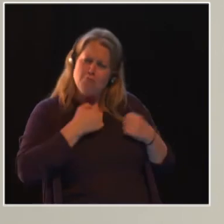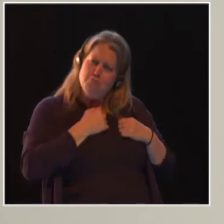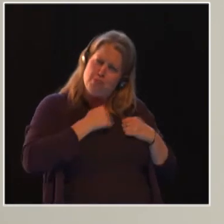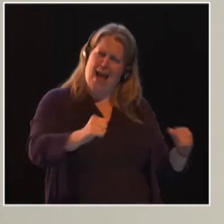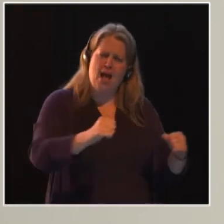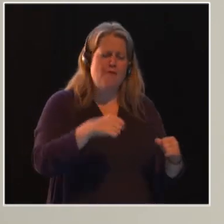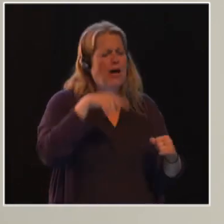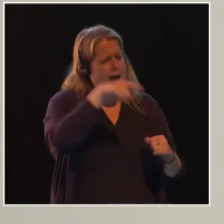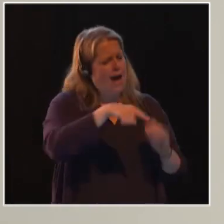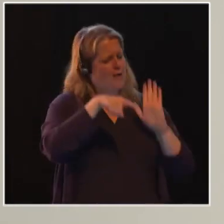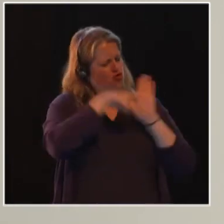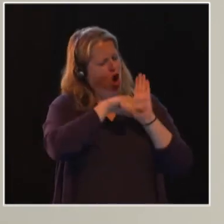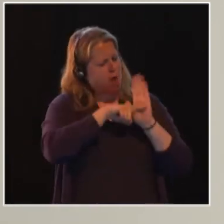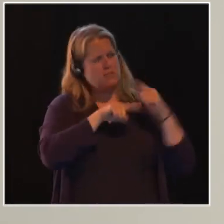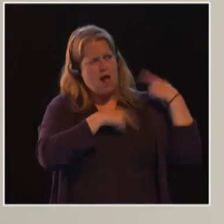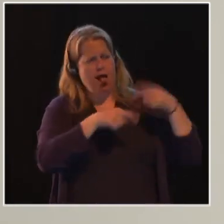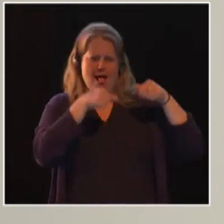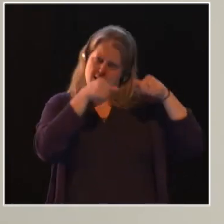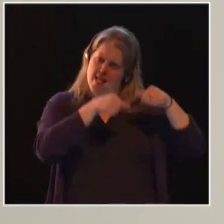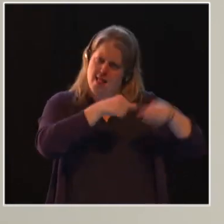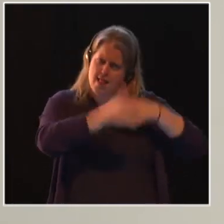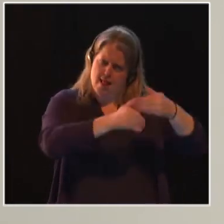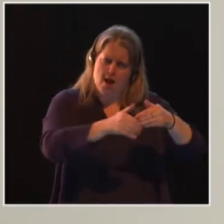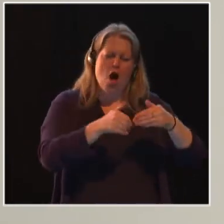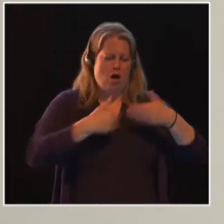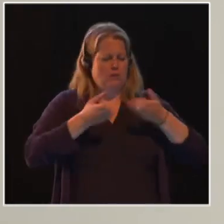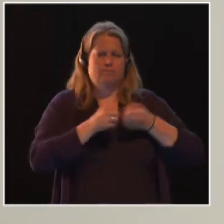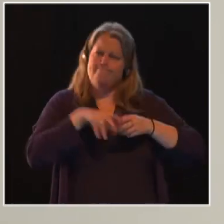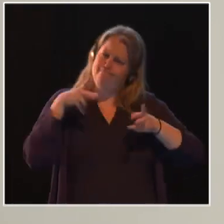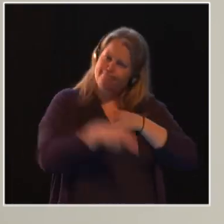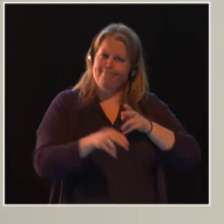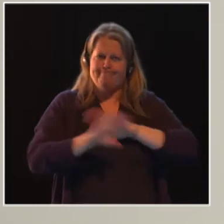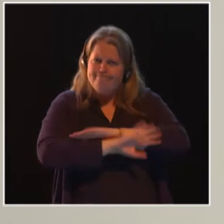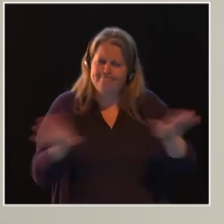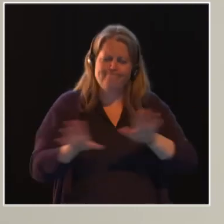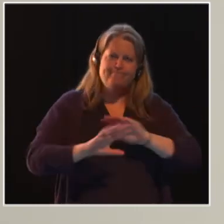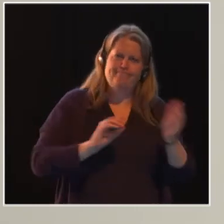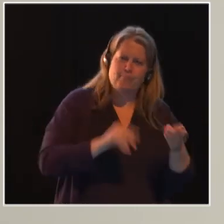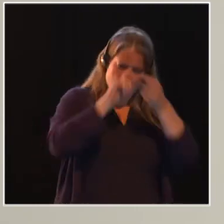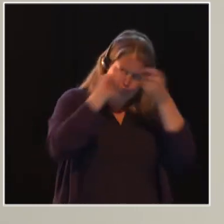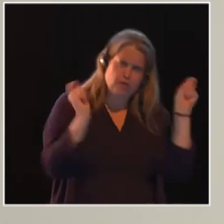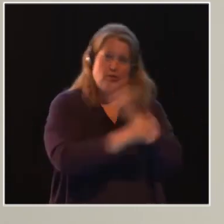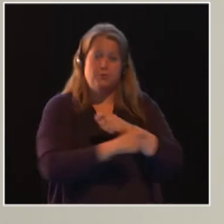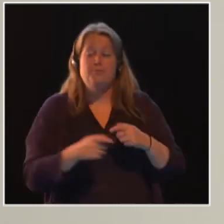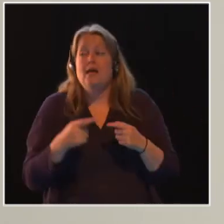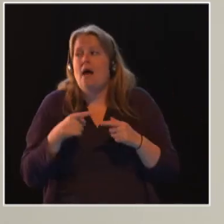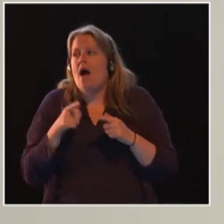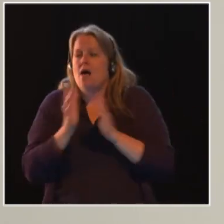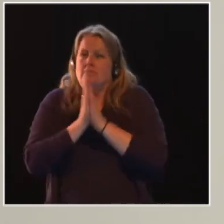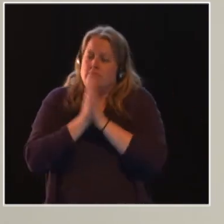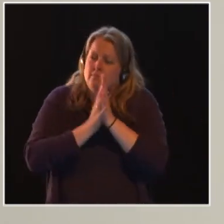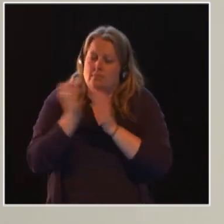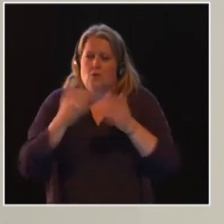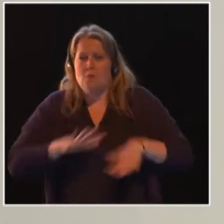norms that are holding all of us back. I cannot wait to hear the many more stories of